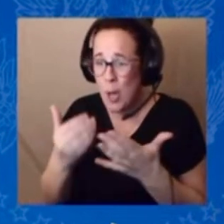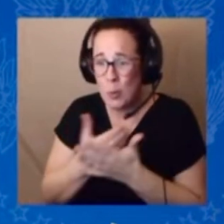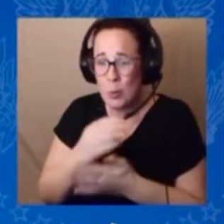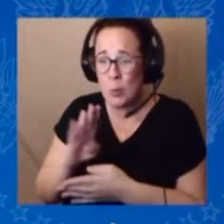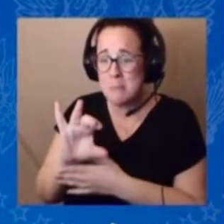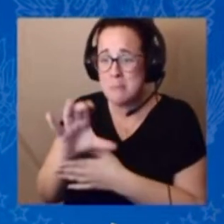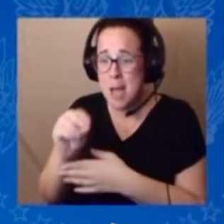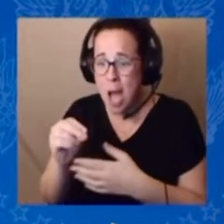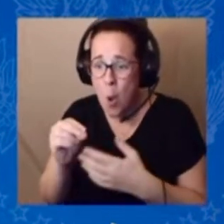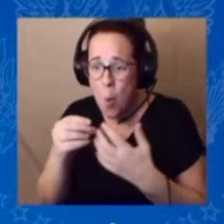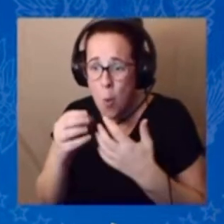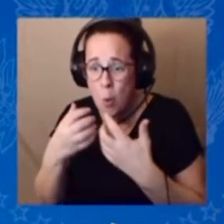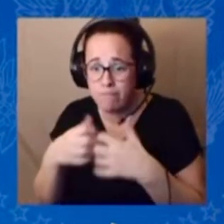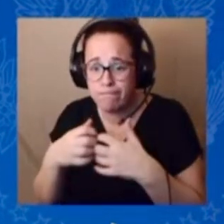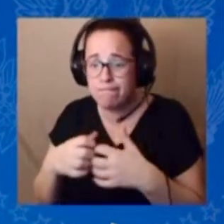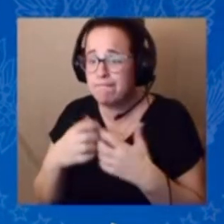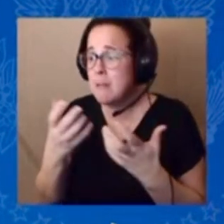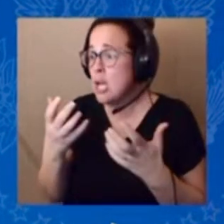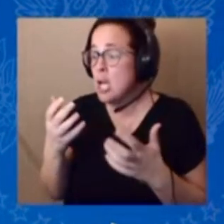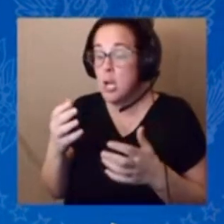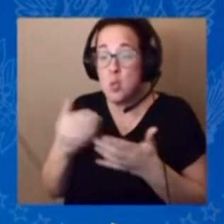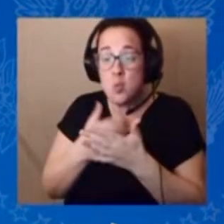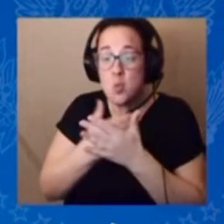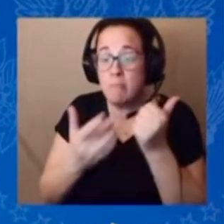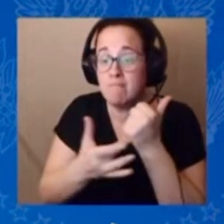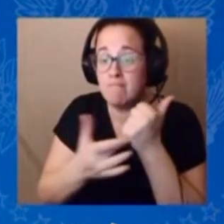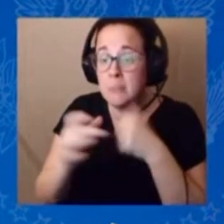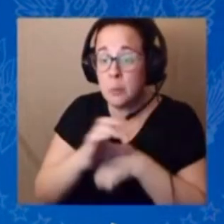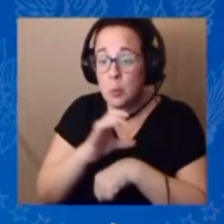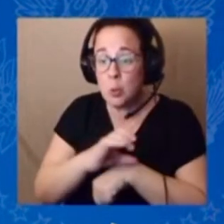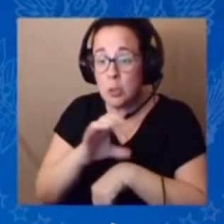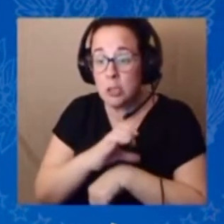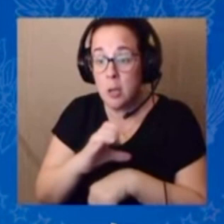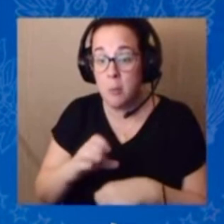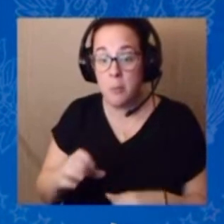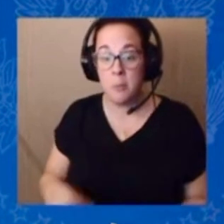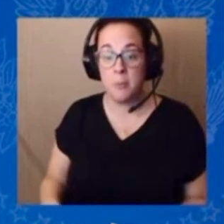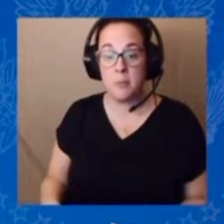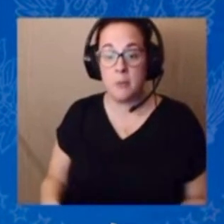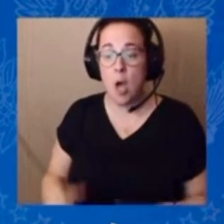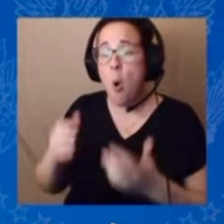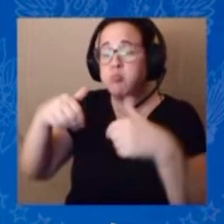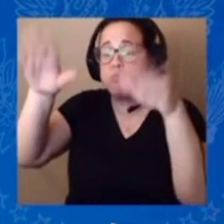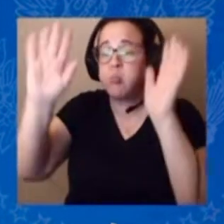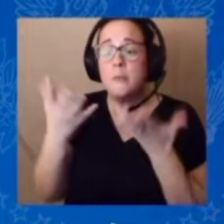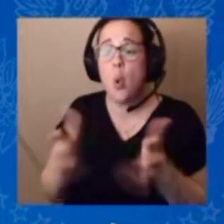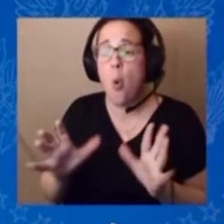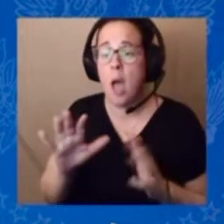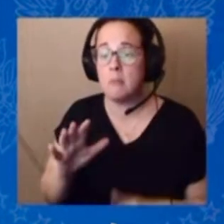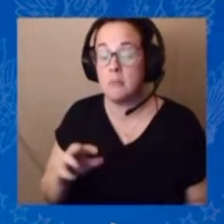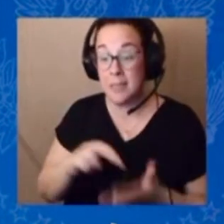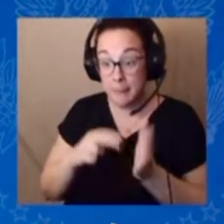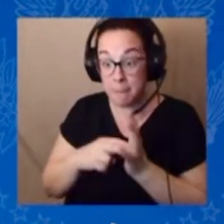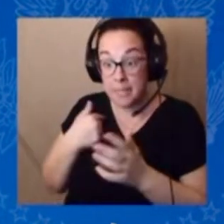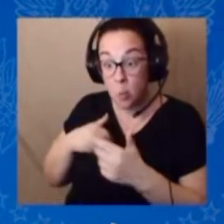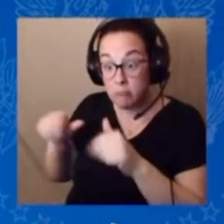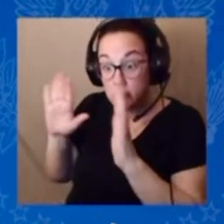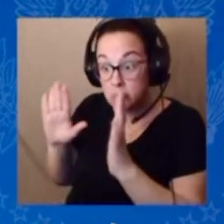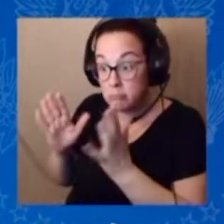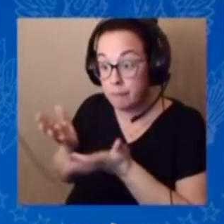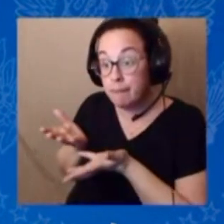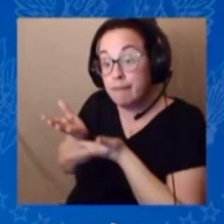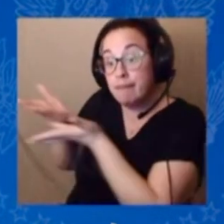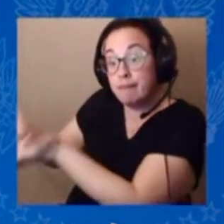get rid of it. That would mean ceding the future of innovation and technology to China. Well, I've got news for my MAGA